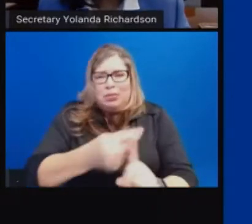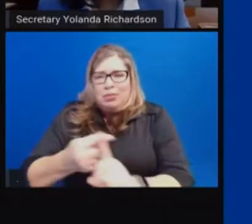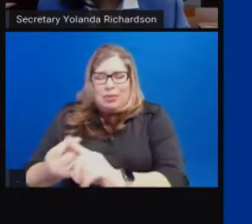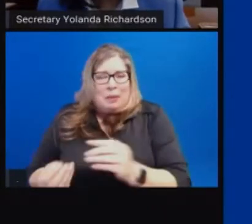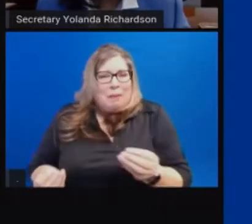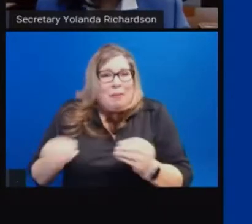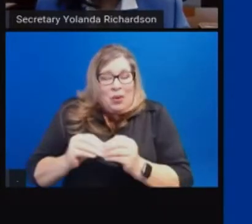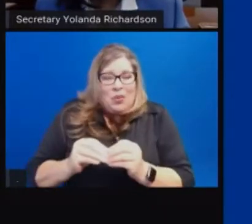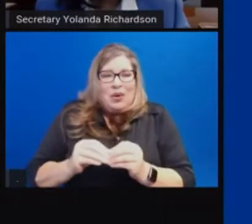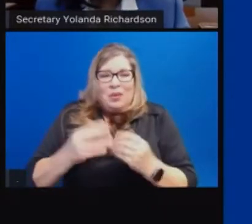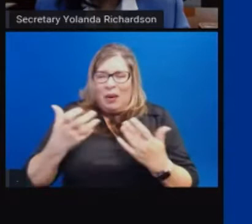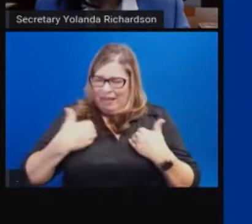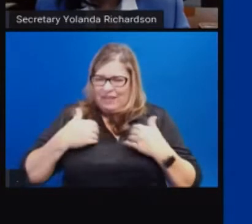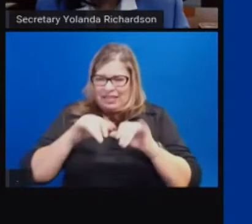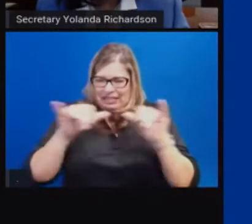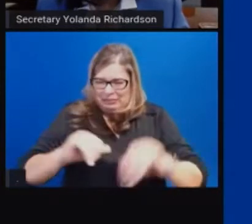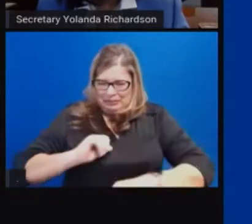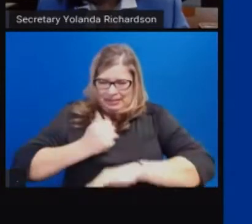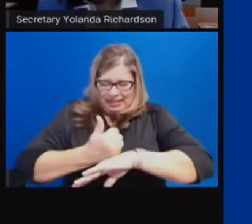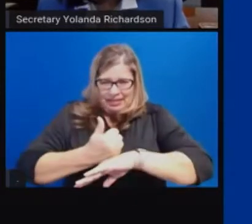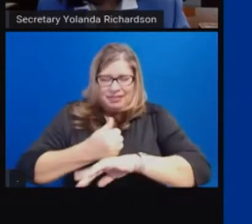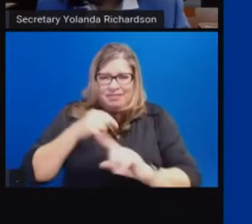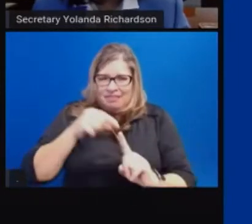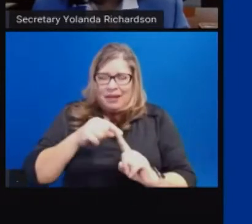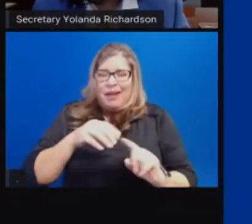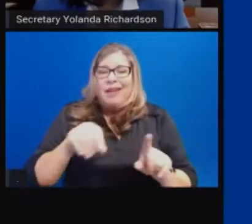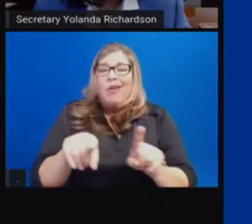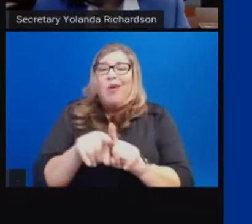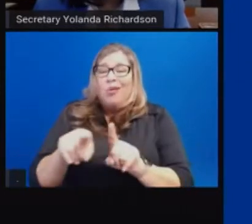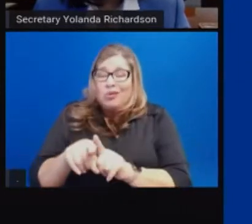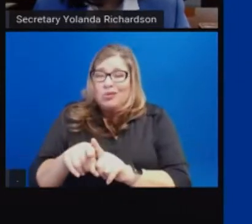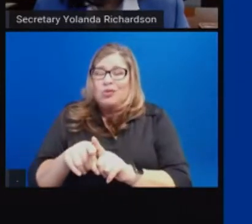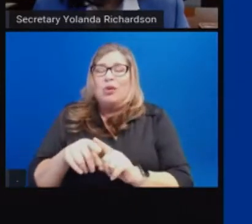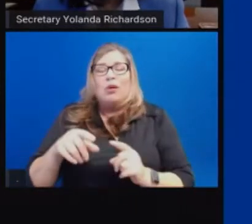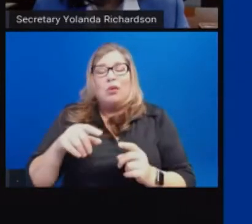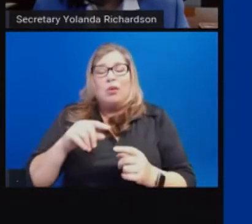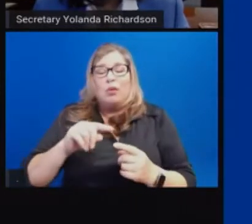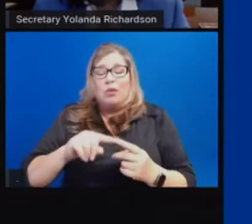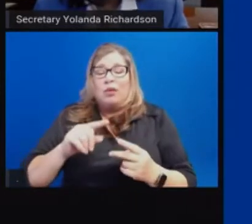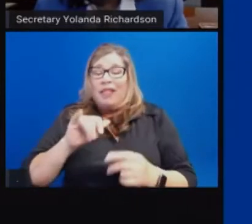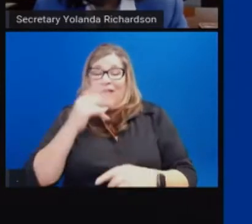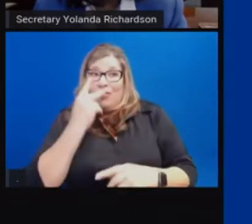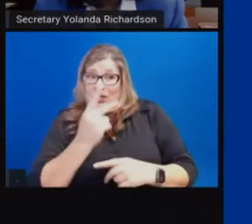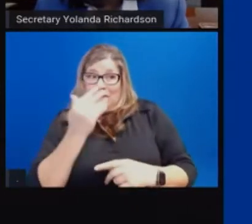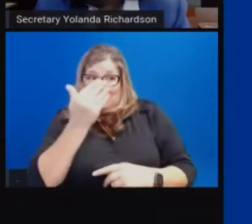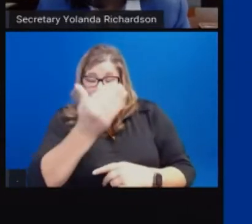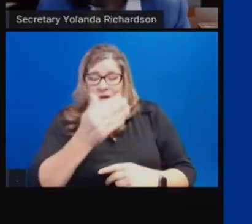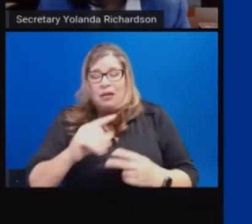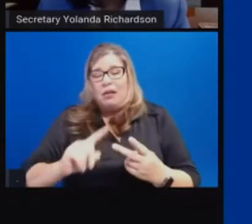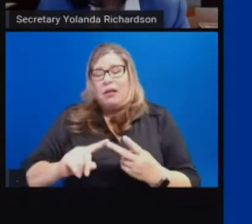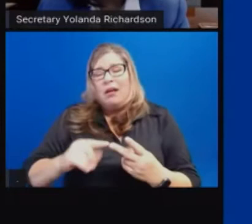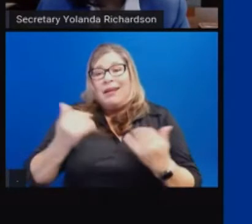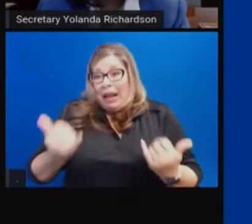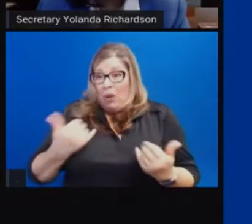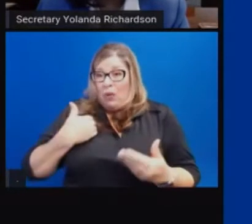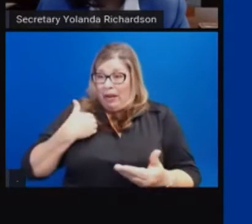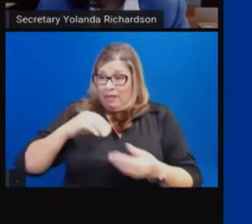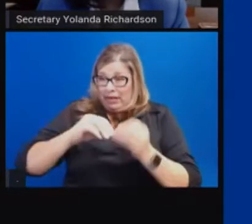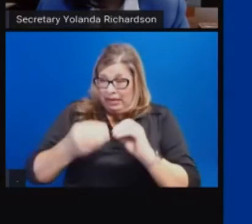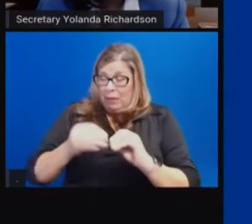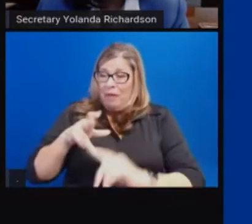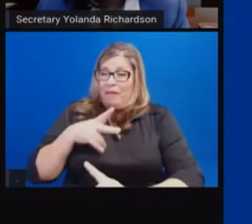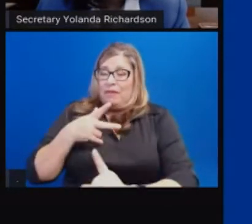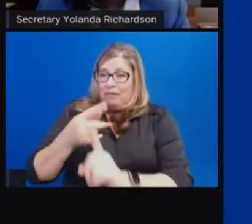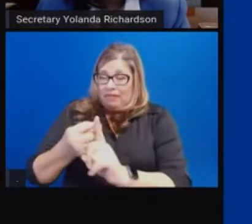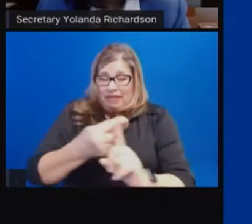infrastructure, but also how do we optimize the supply that we have now? So I am so looking forward to working with you, Dr. Galley on that